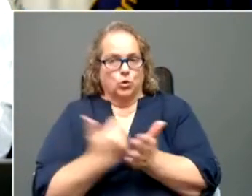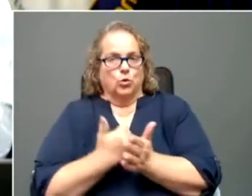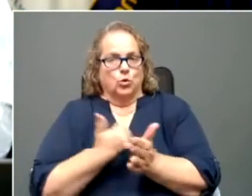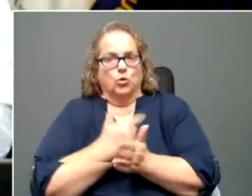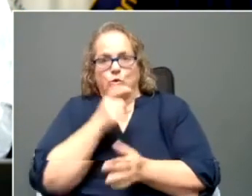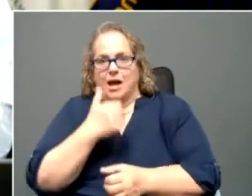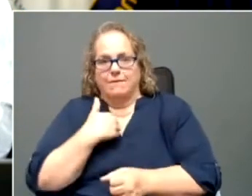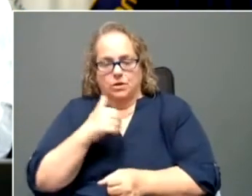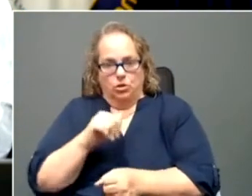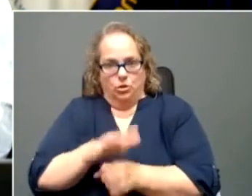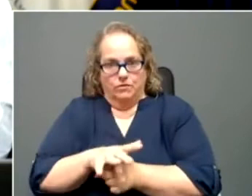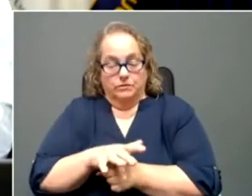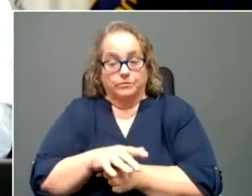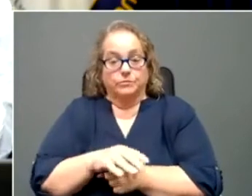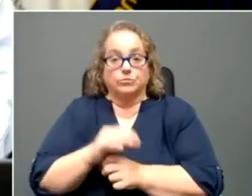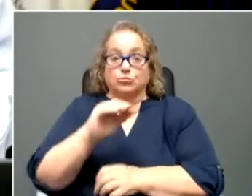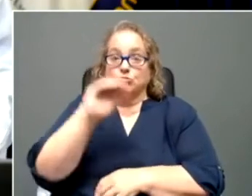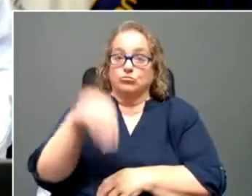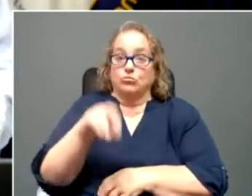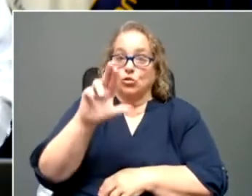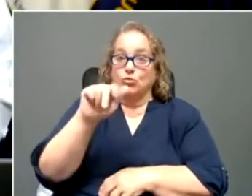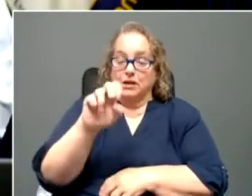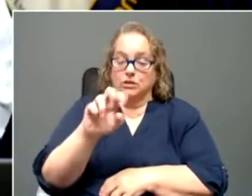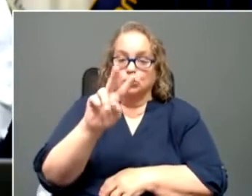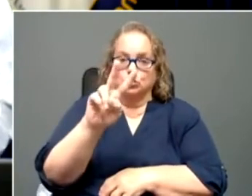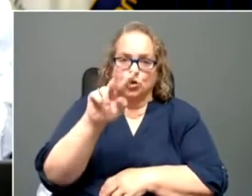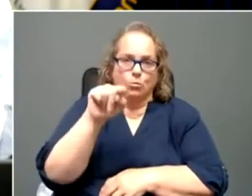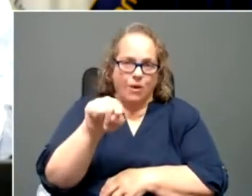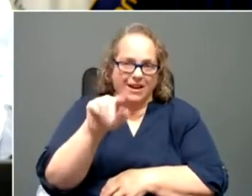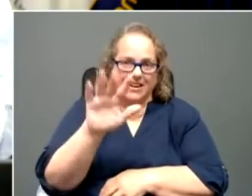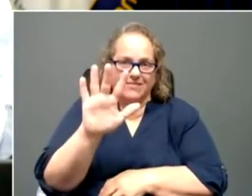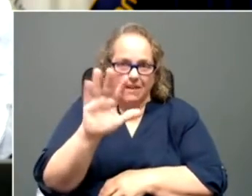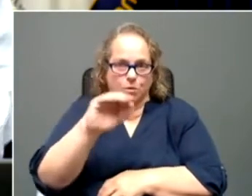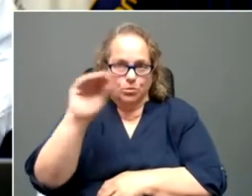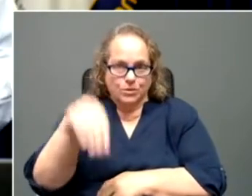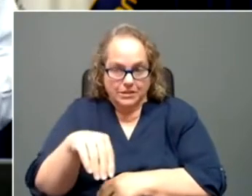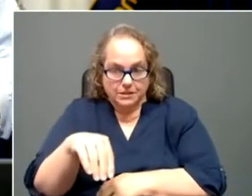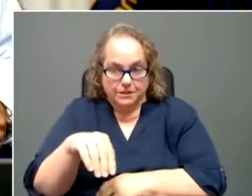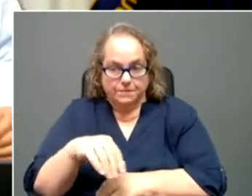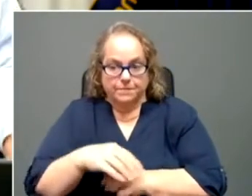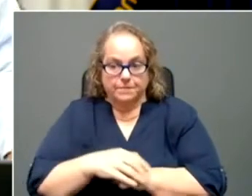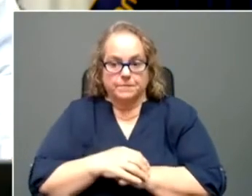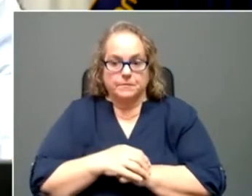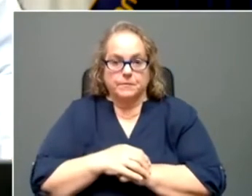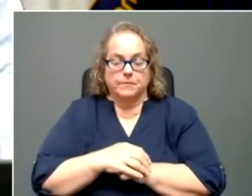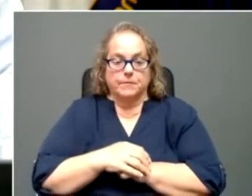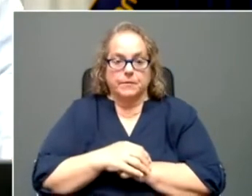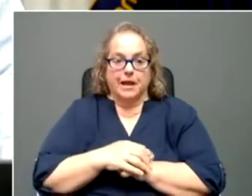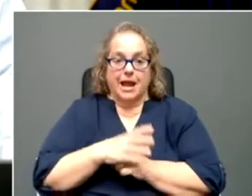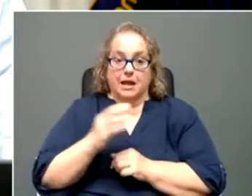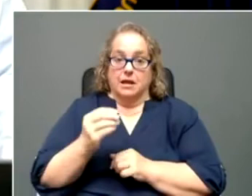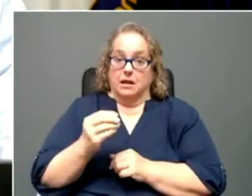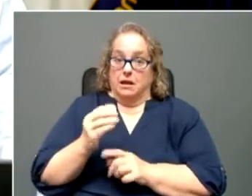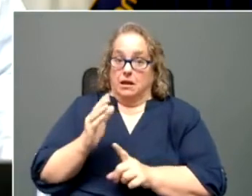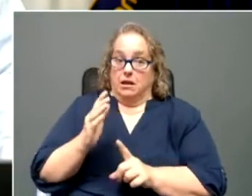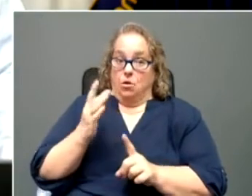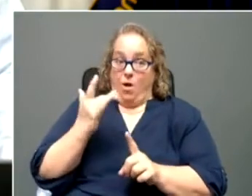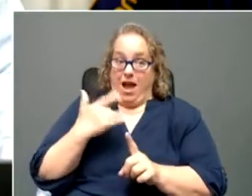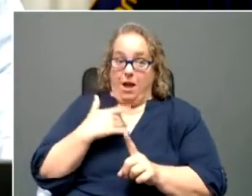our positivity rate at 2.5%. And because we did that audit.